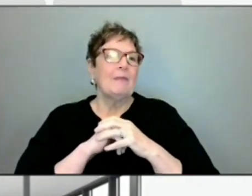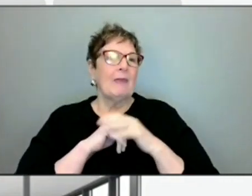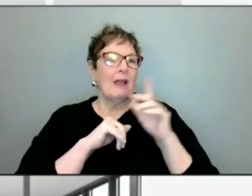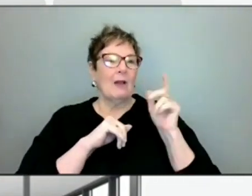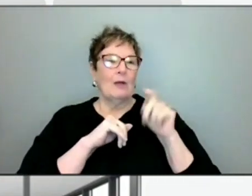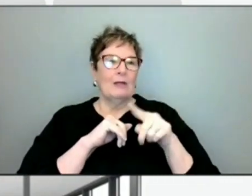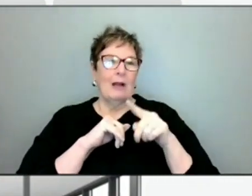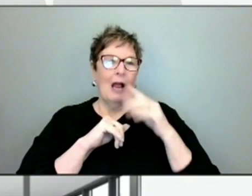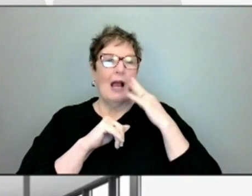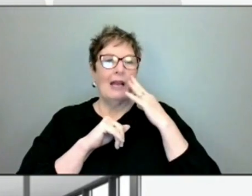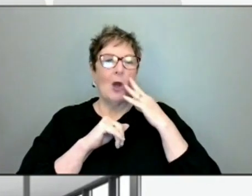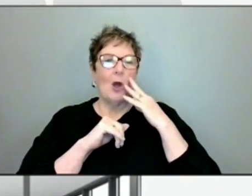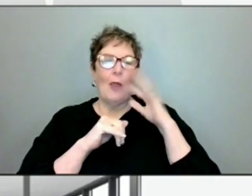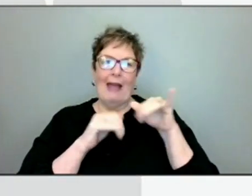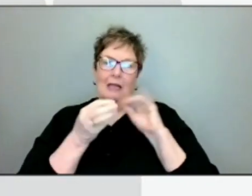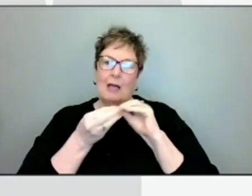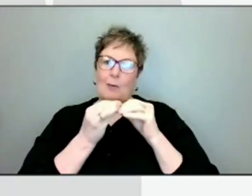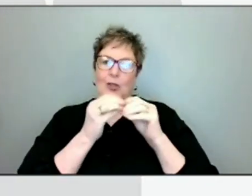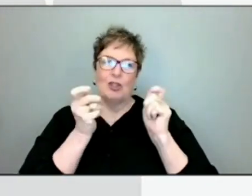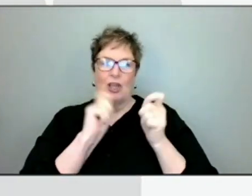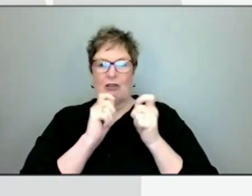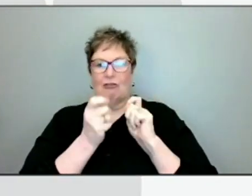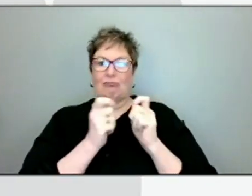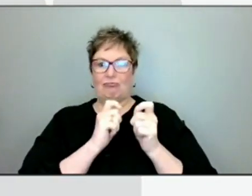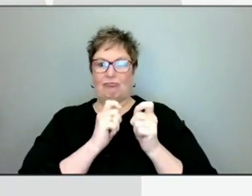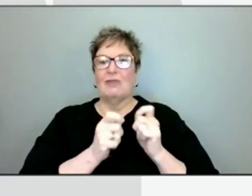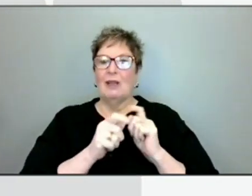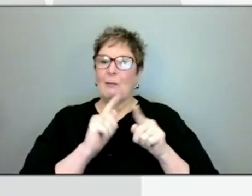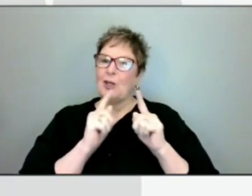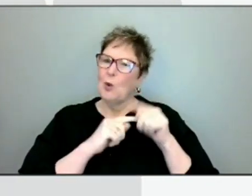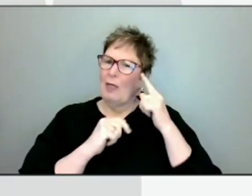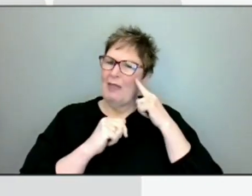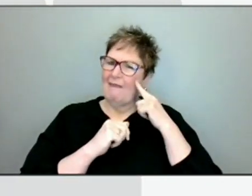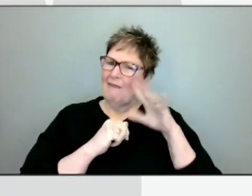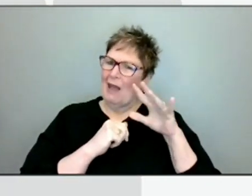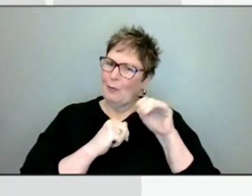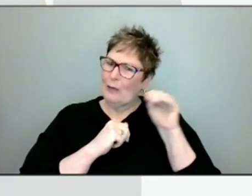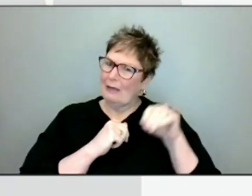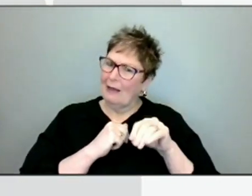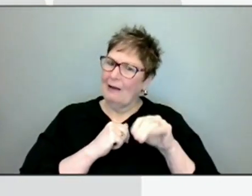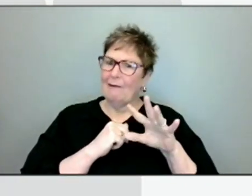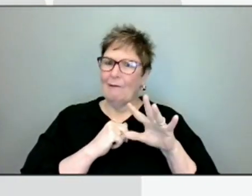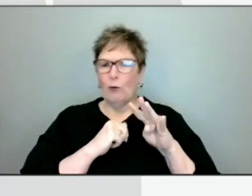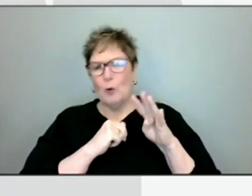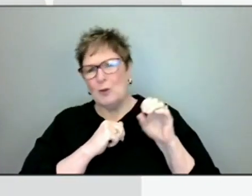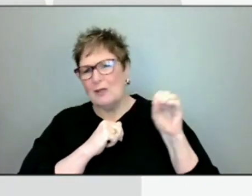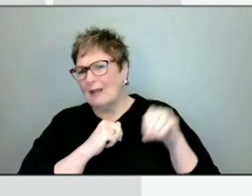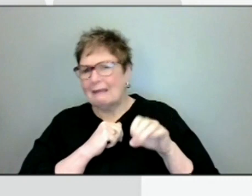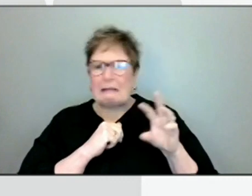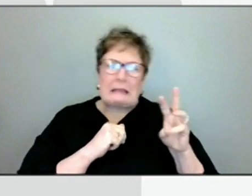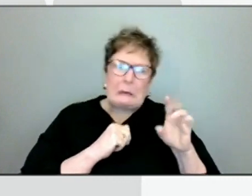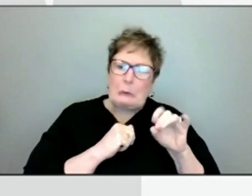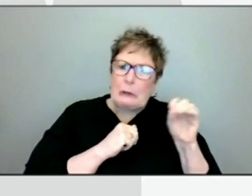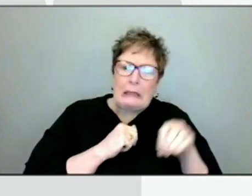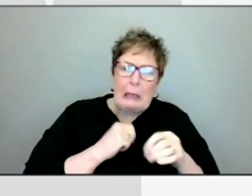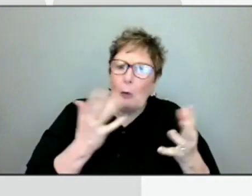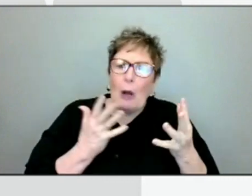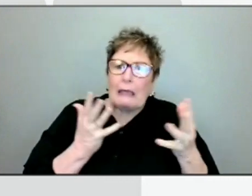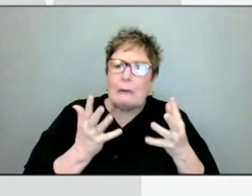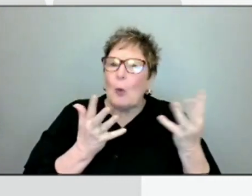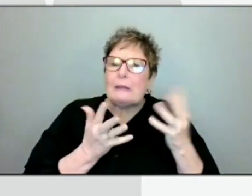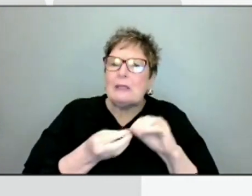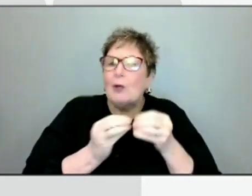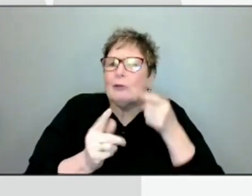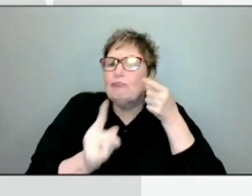mean, and I know it's a moving target. So, but are you looking at 5%, 5.5%, 4%, 6%? Is there any specific